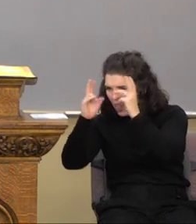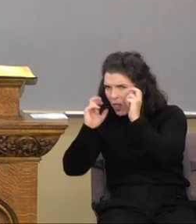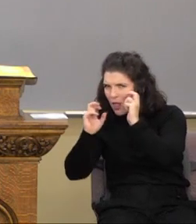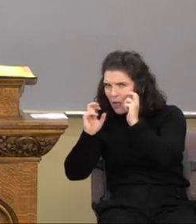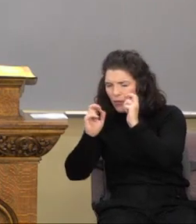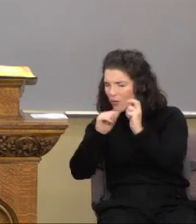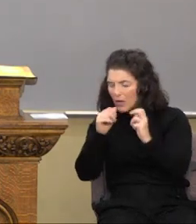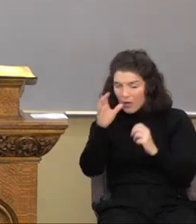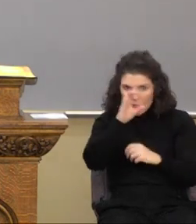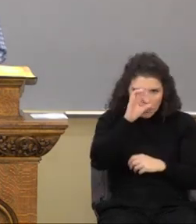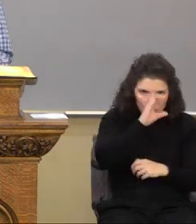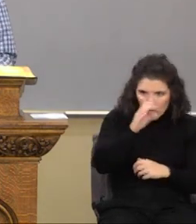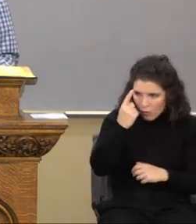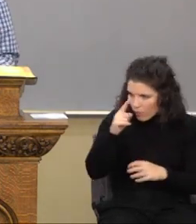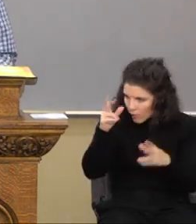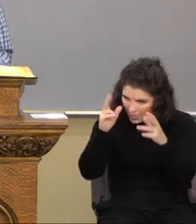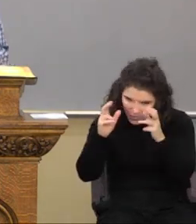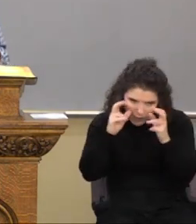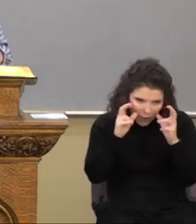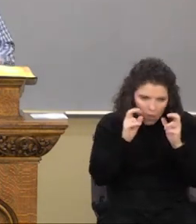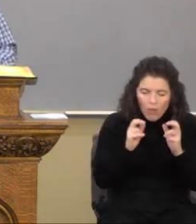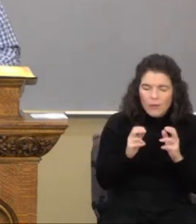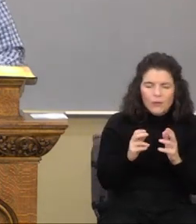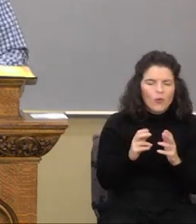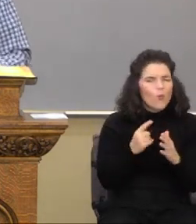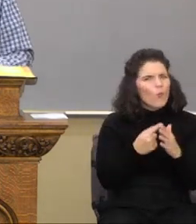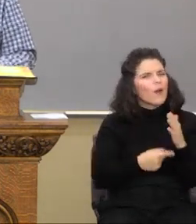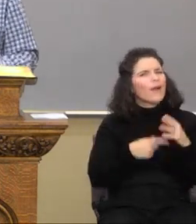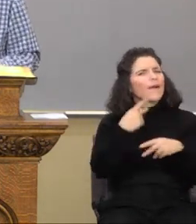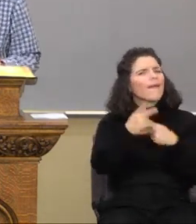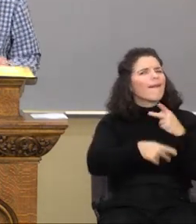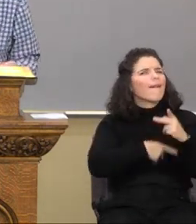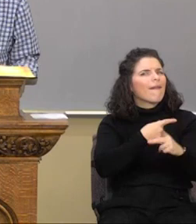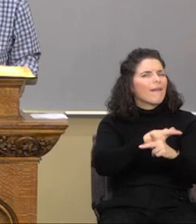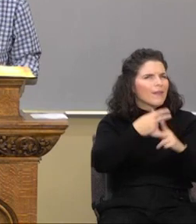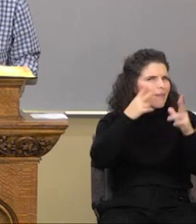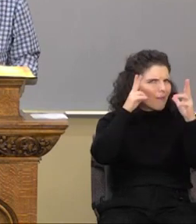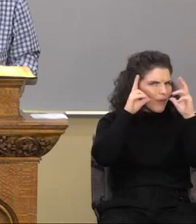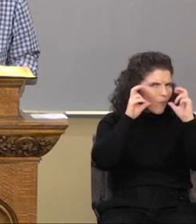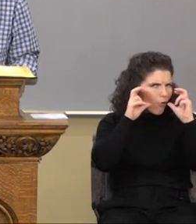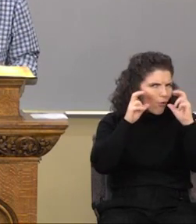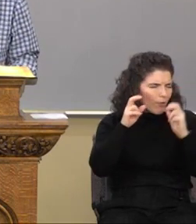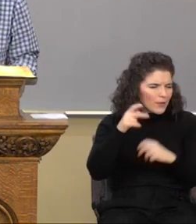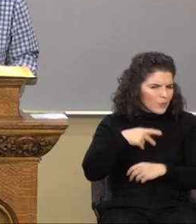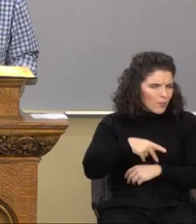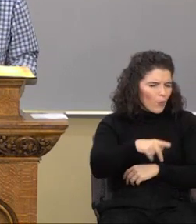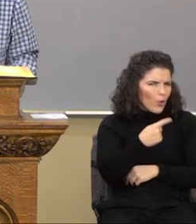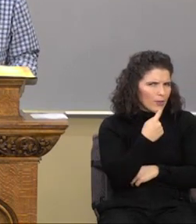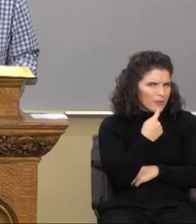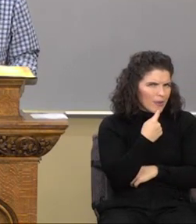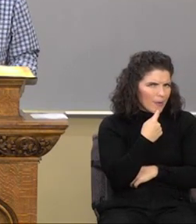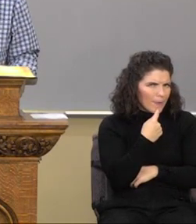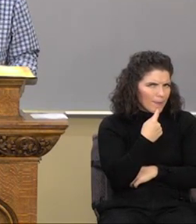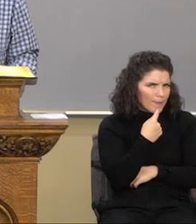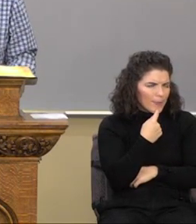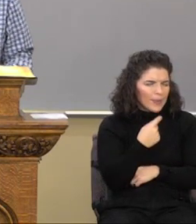evil. What kind of evil is Paul talking about? Well, when we go back to chapter 12,